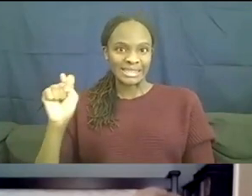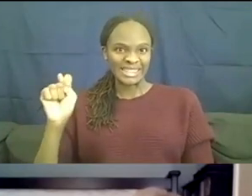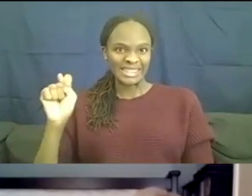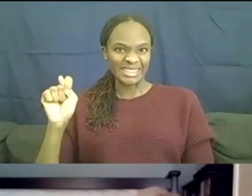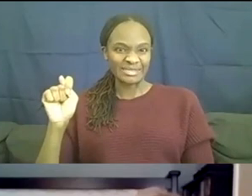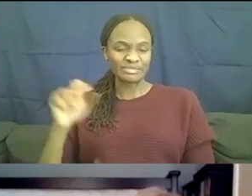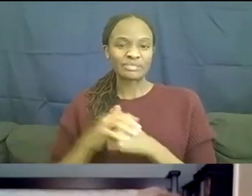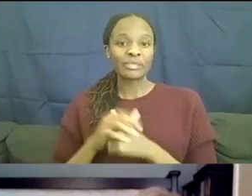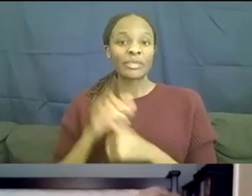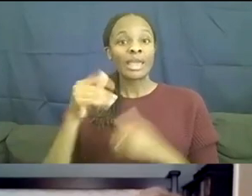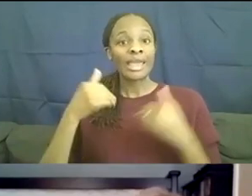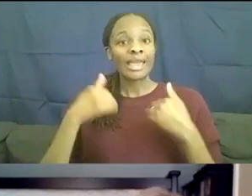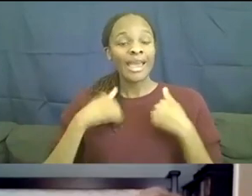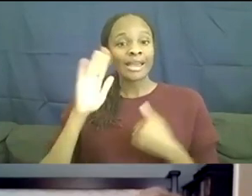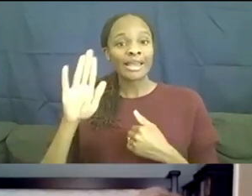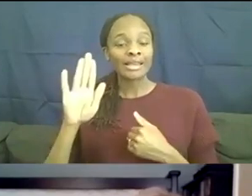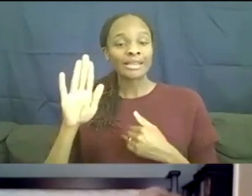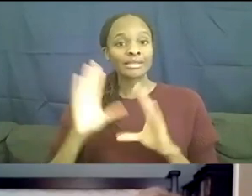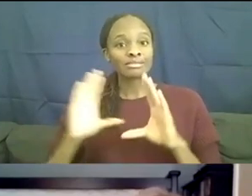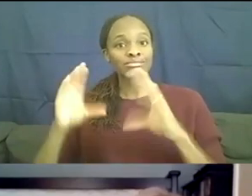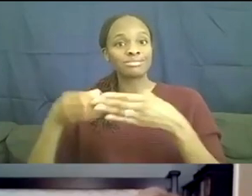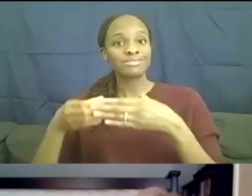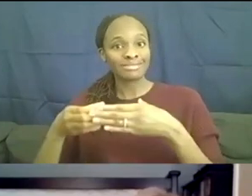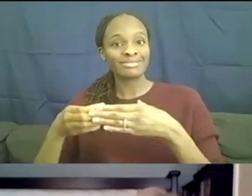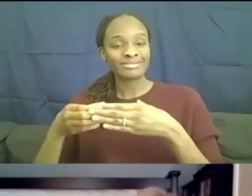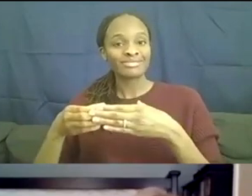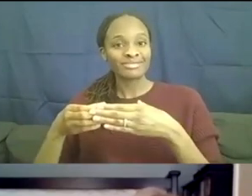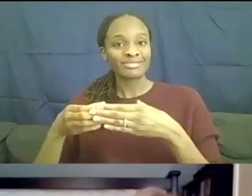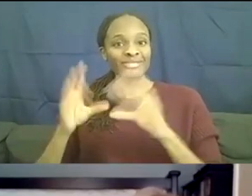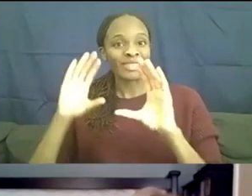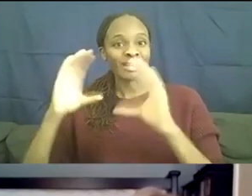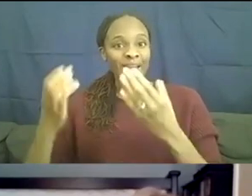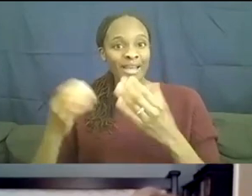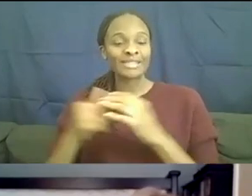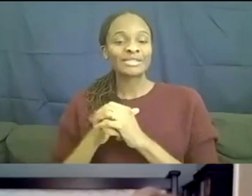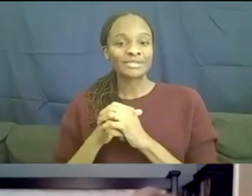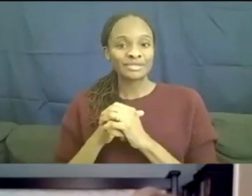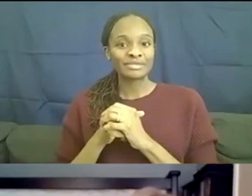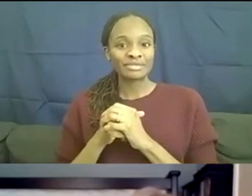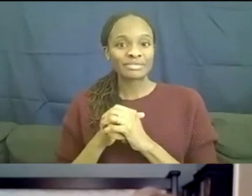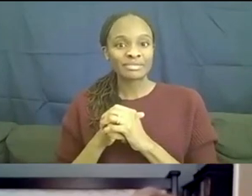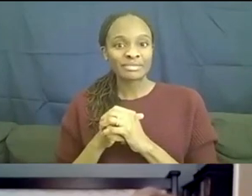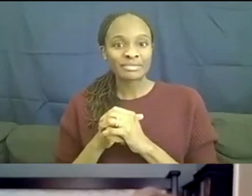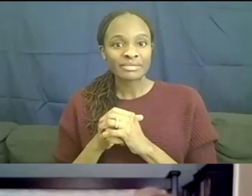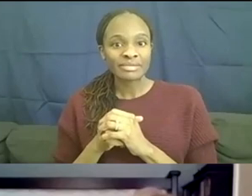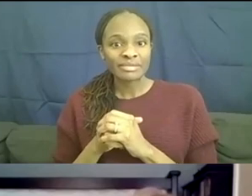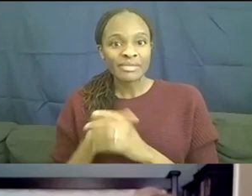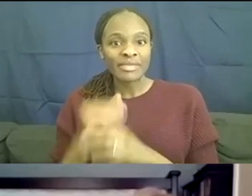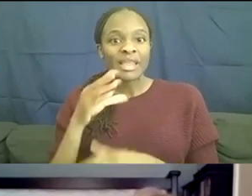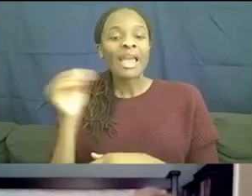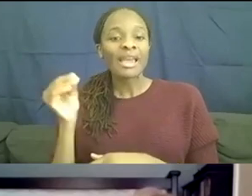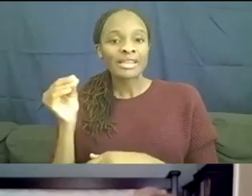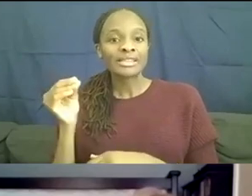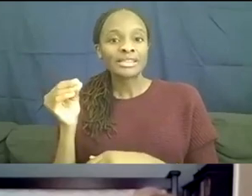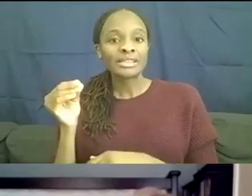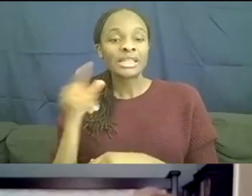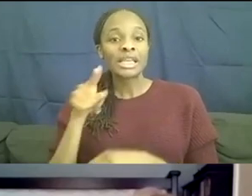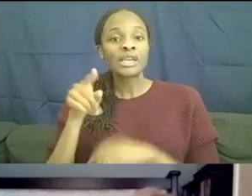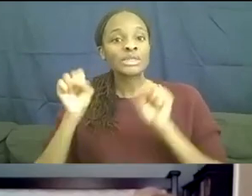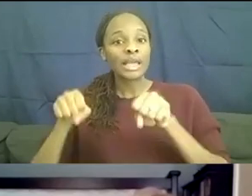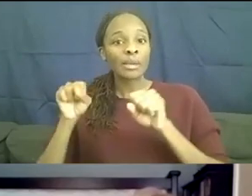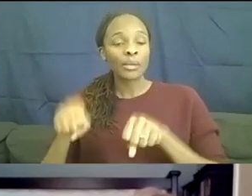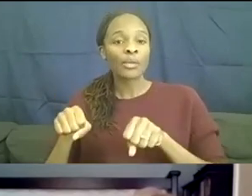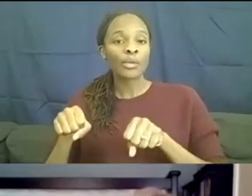um, ensemble final, and they put him on first, and then he was able to